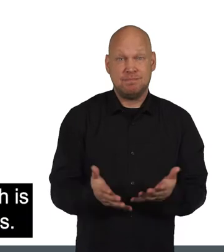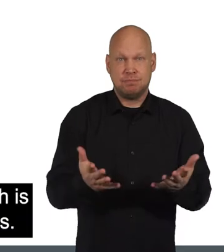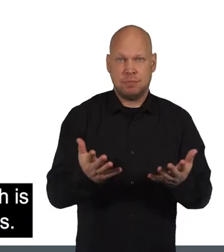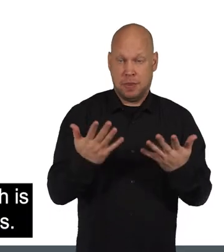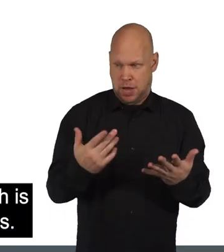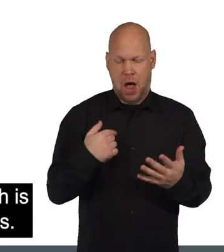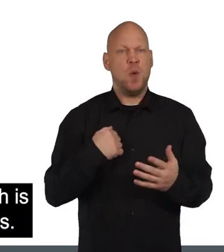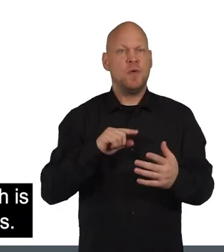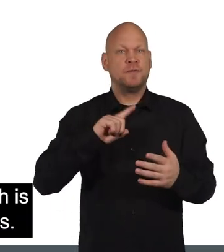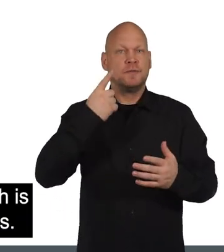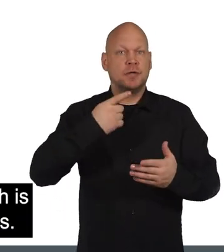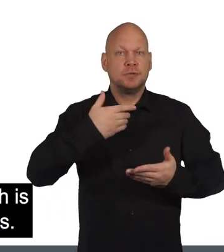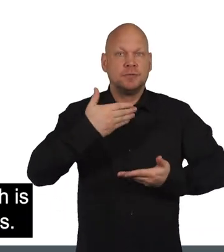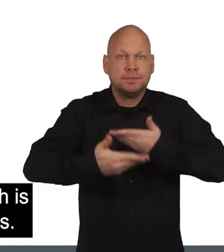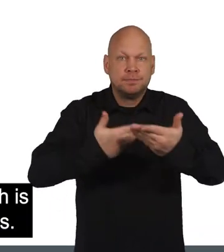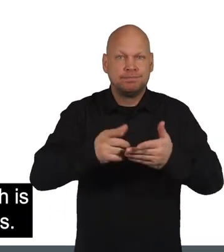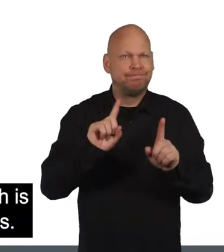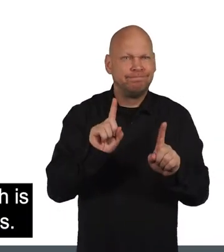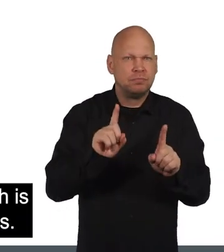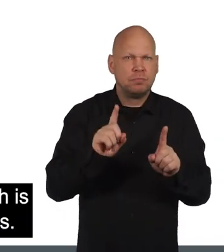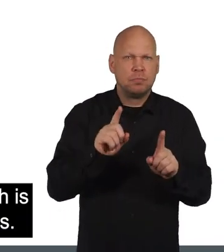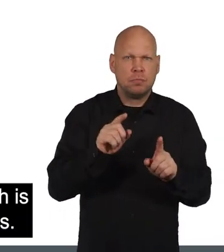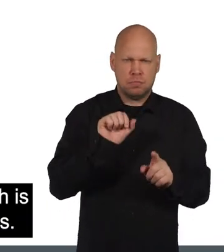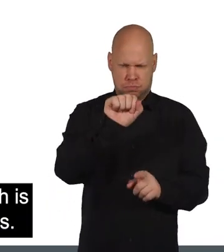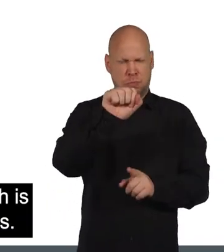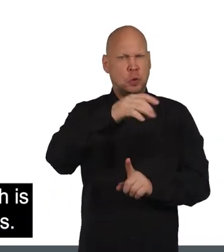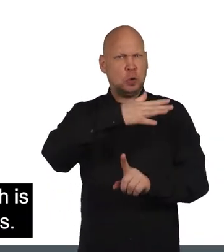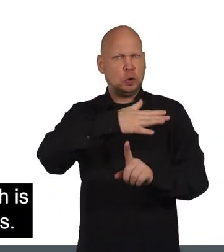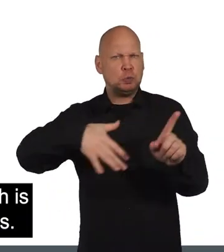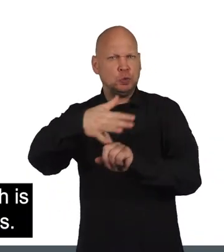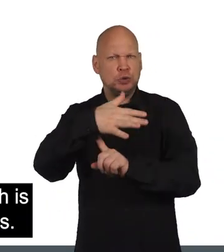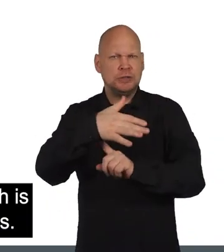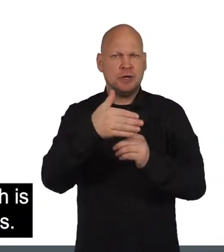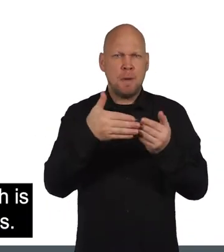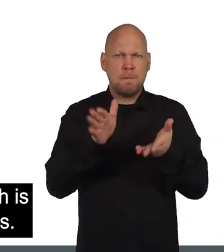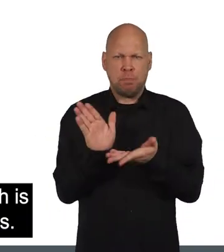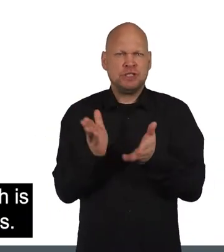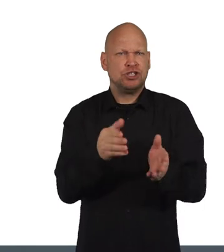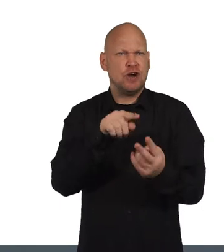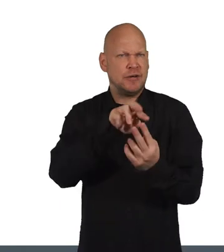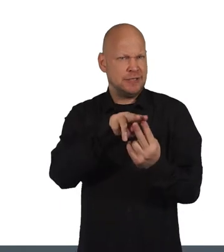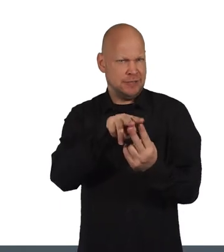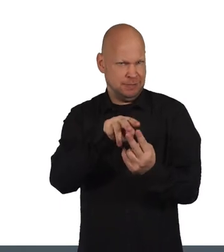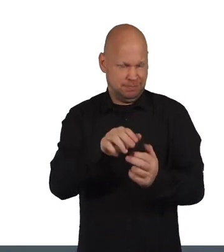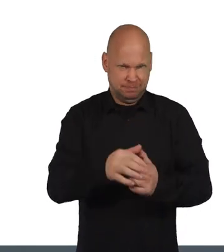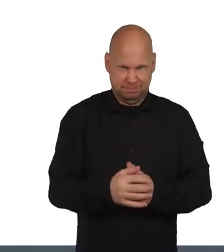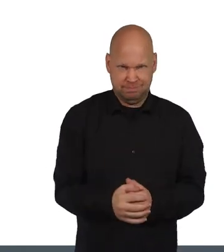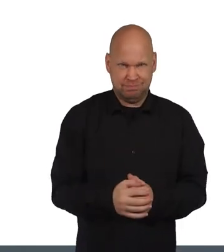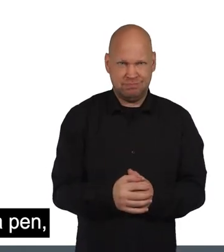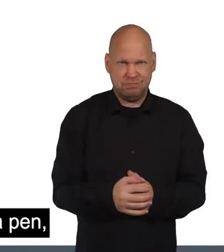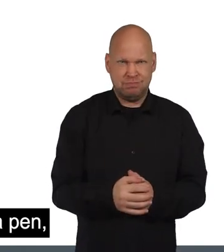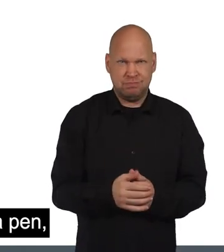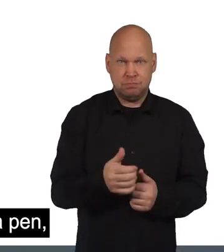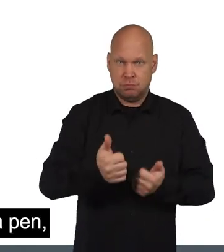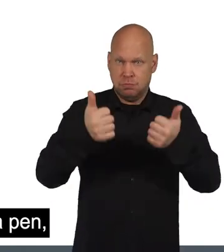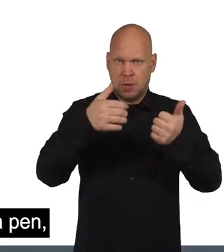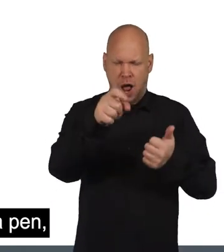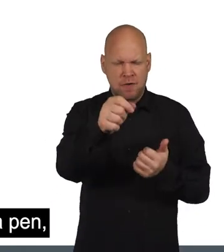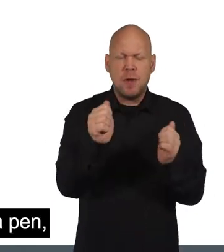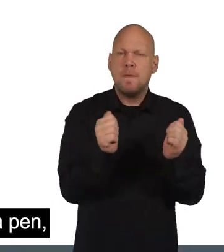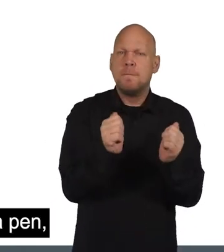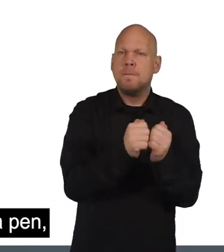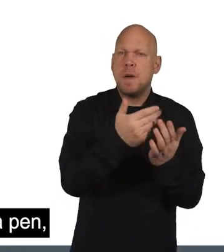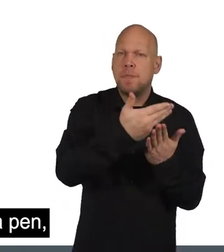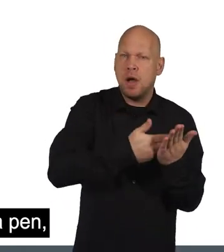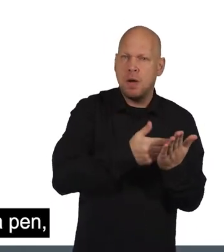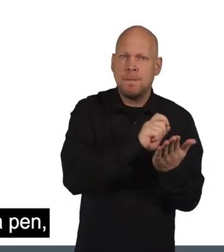And that takes us to our first exercise, which is about your community and public services. It will be good to have a